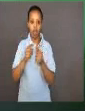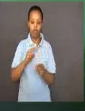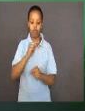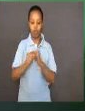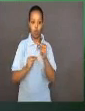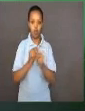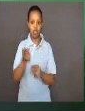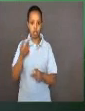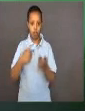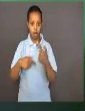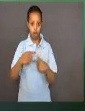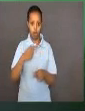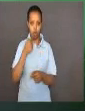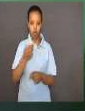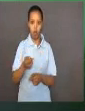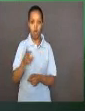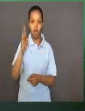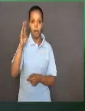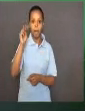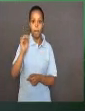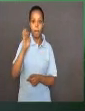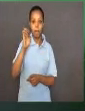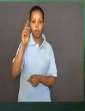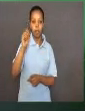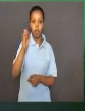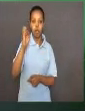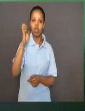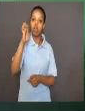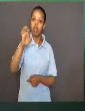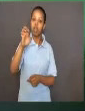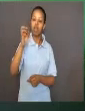the universe by a meteor or comet.